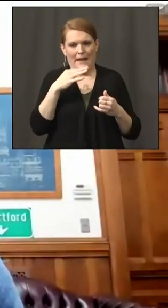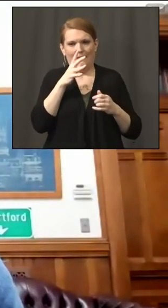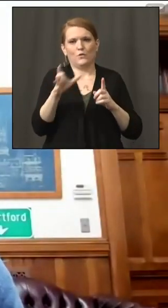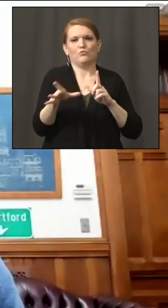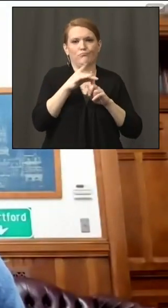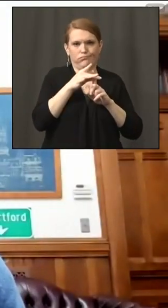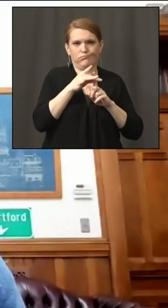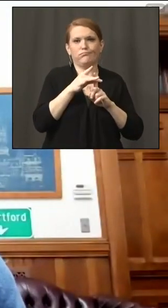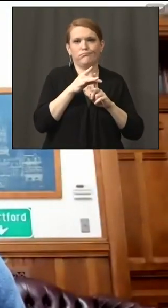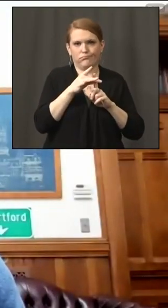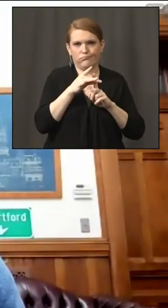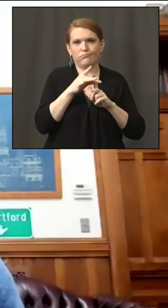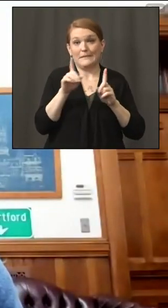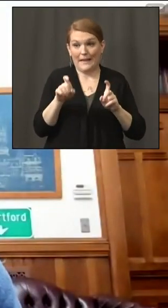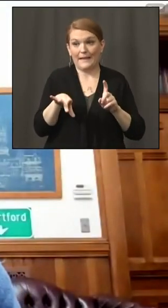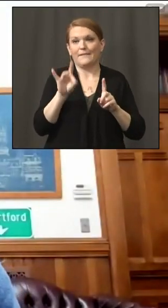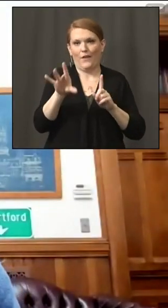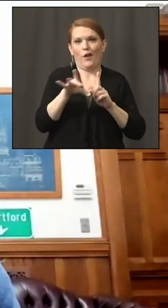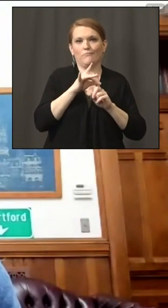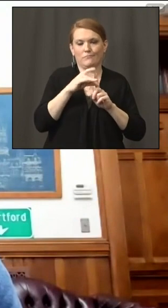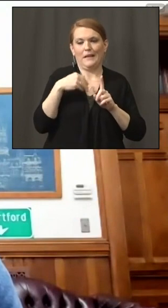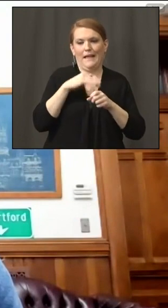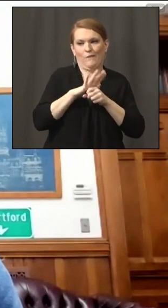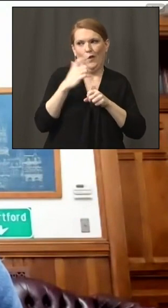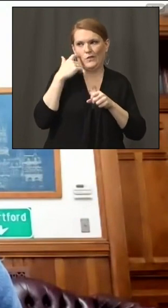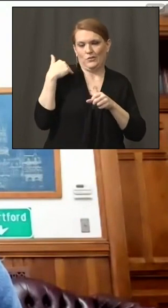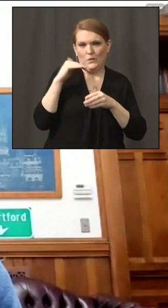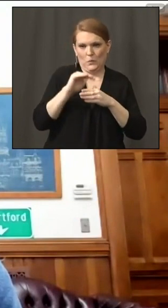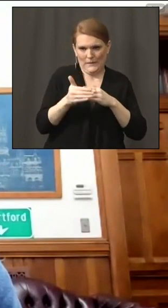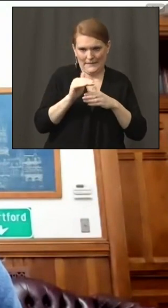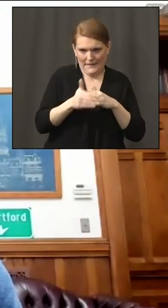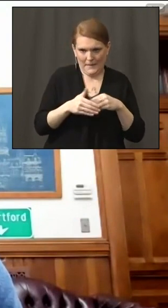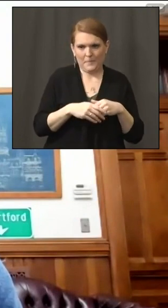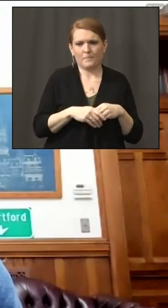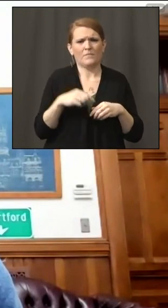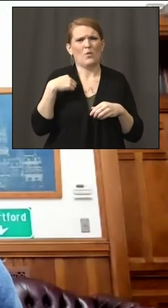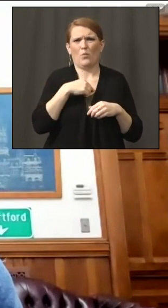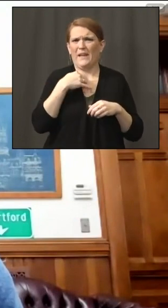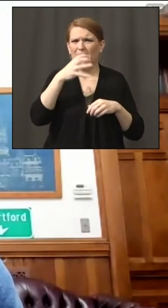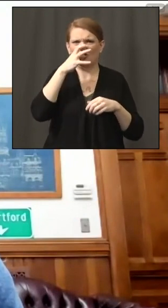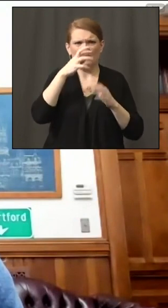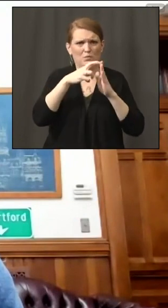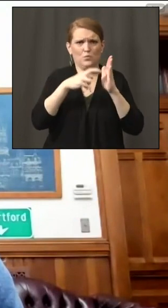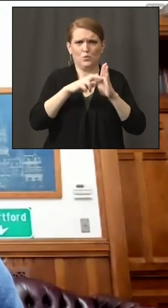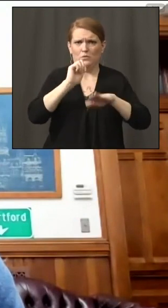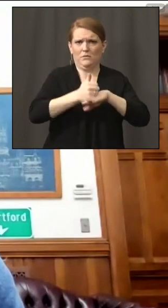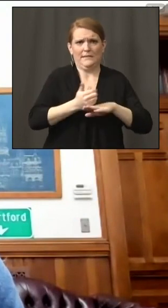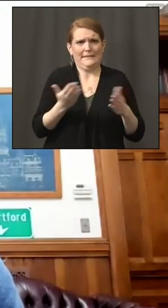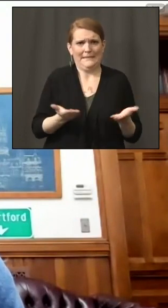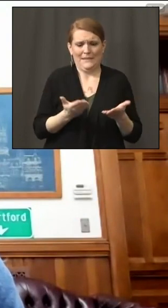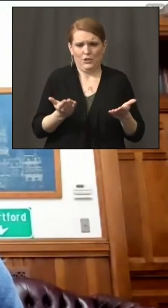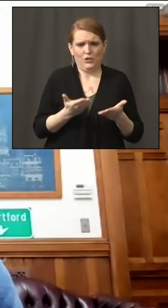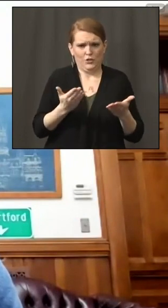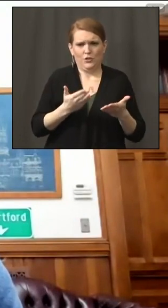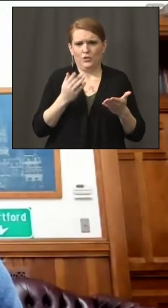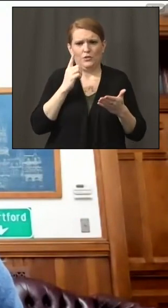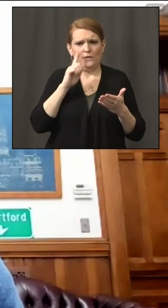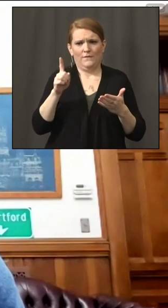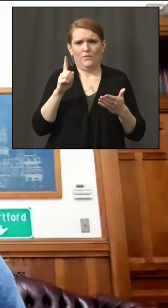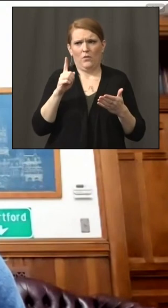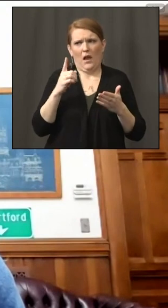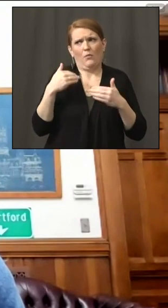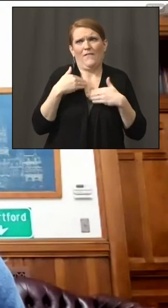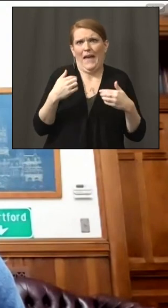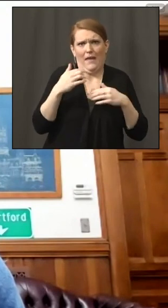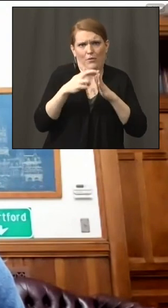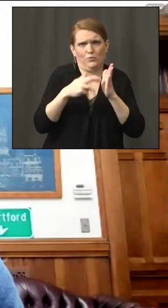for the coronavirus over the weekend. We have put strict protocols into our office for quite a few months